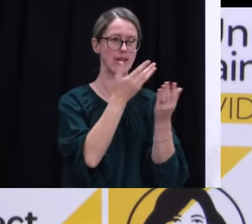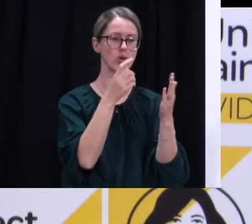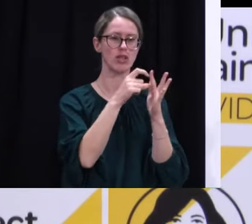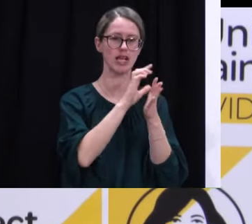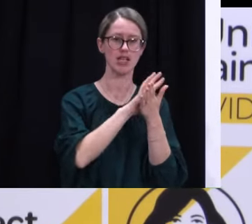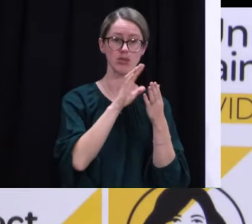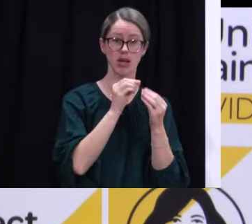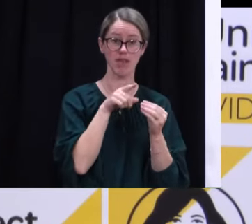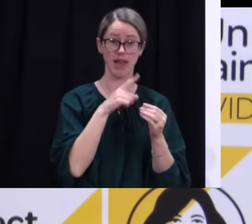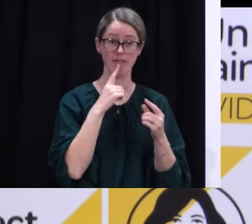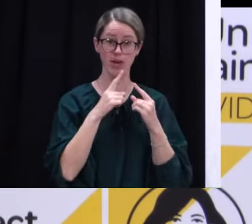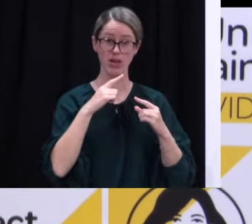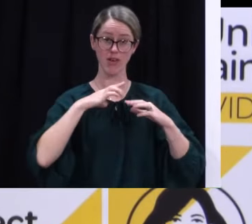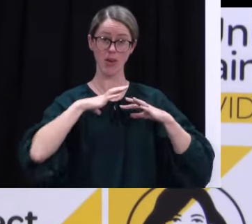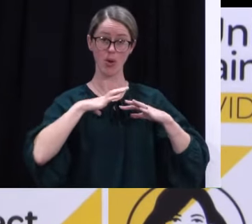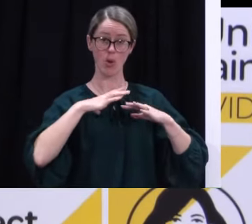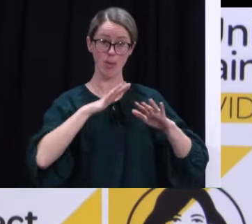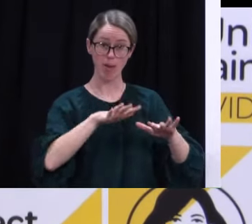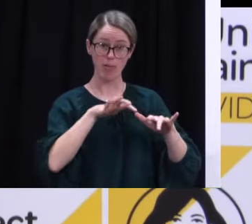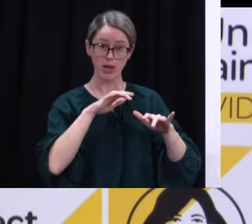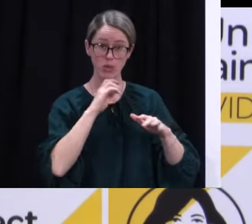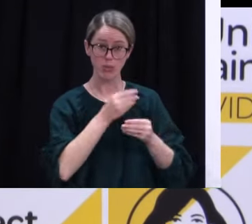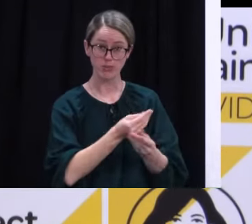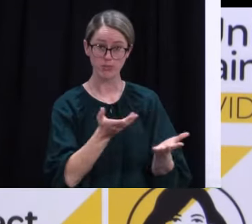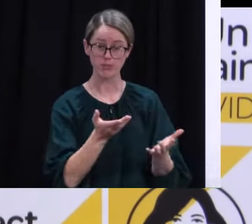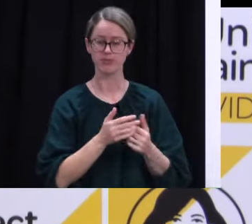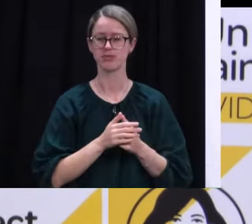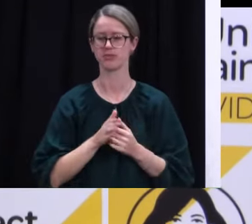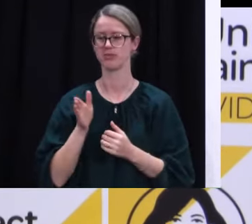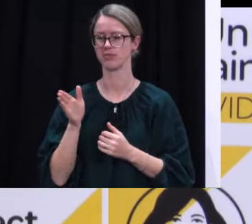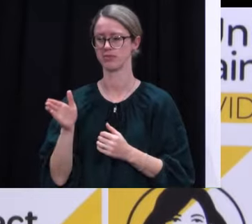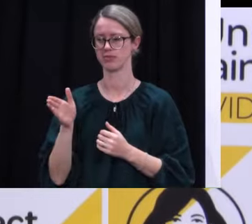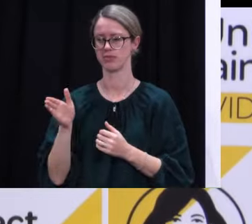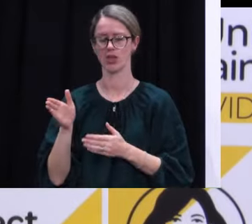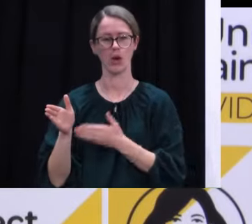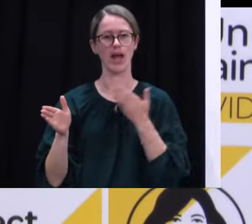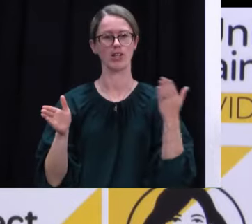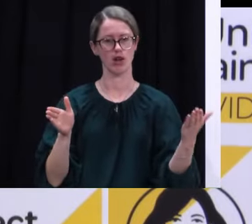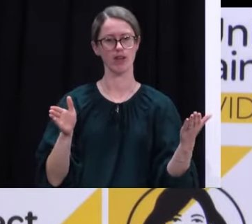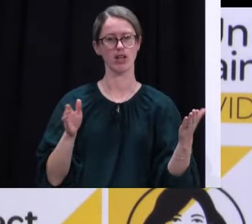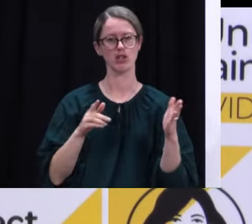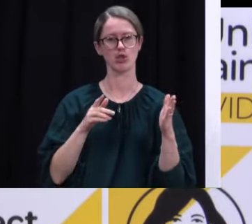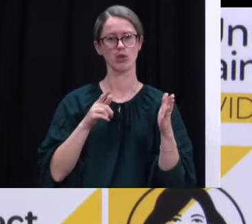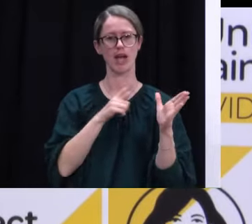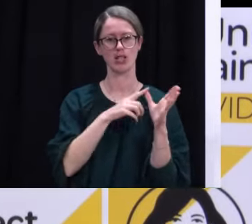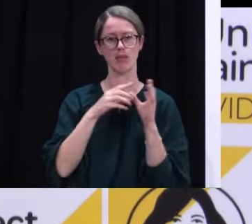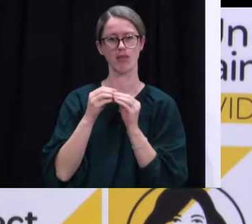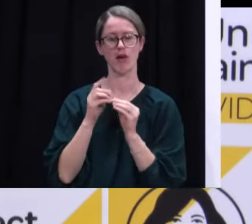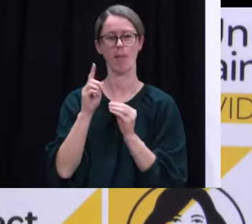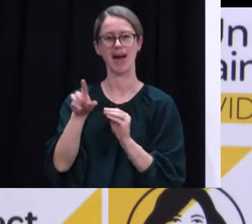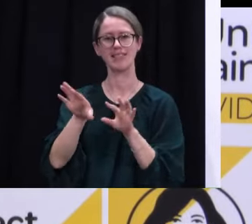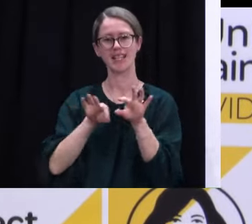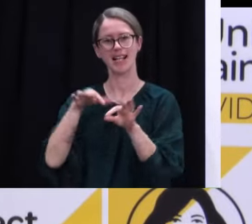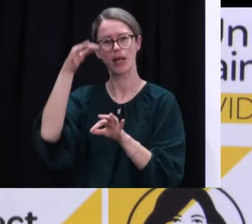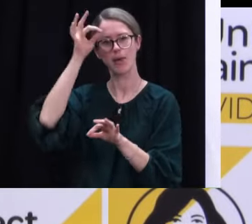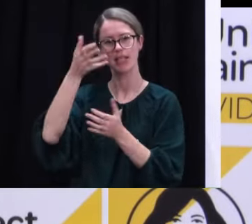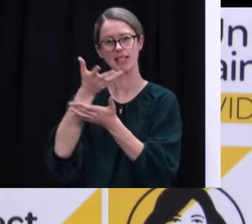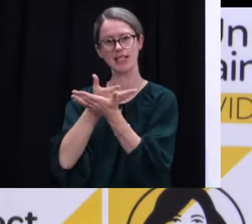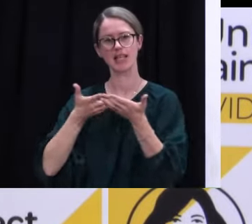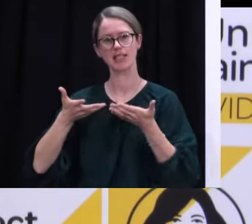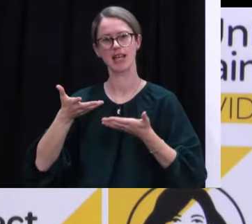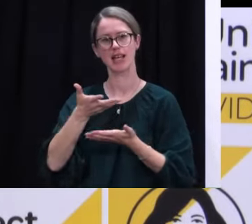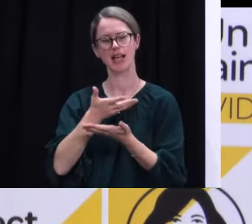Will this information be made available, made publicly? I'll actually hand over to Dr. Bloomfield to speak to that. One thing, I know the select committees are talking about whether or not